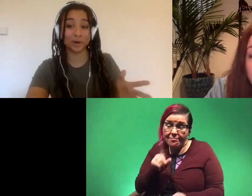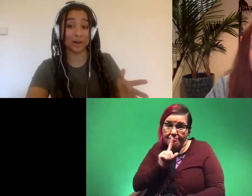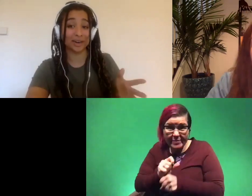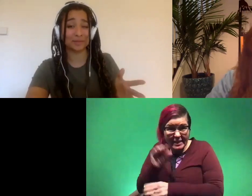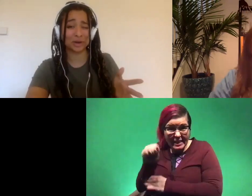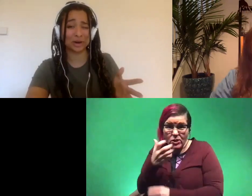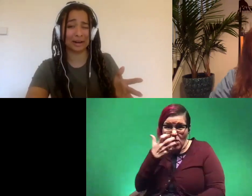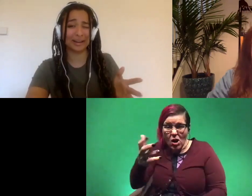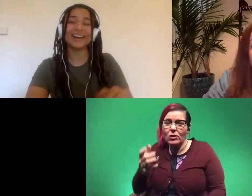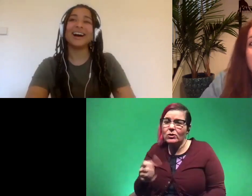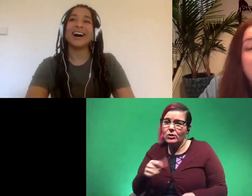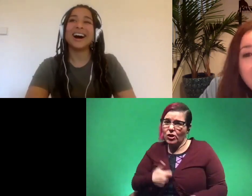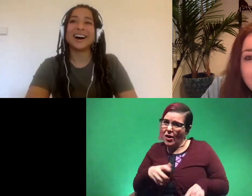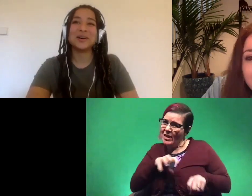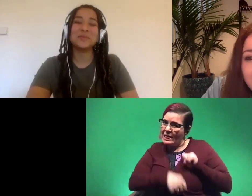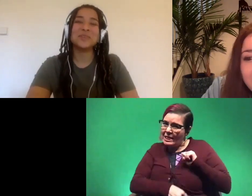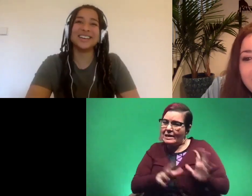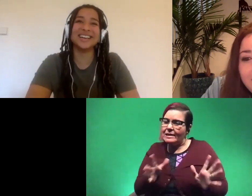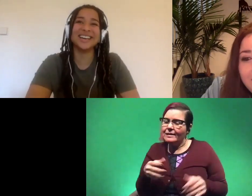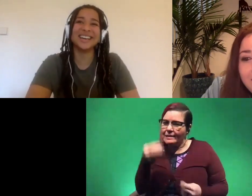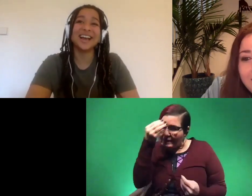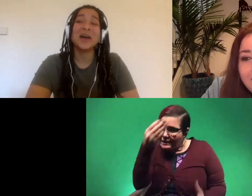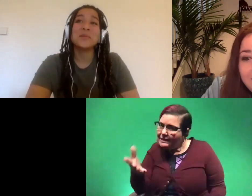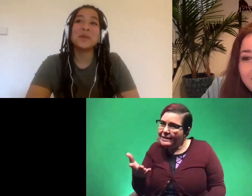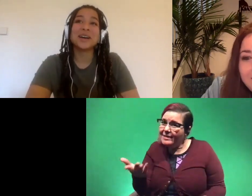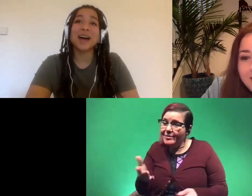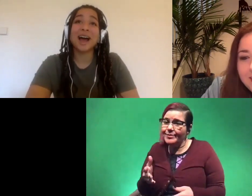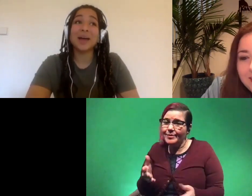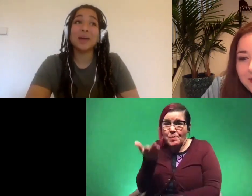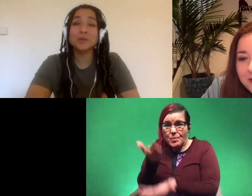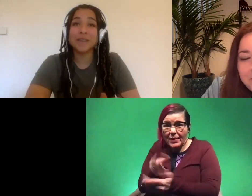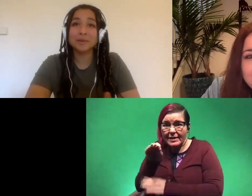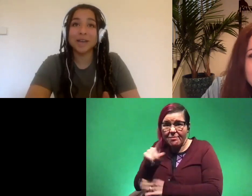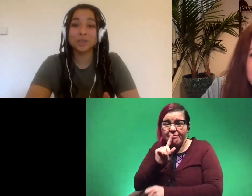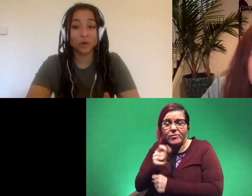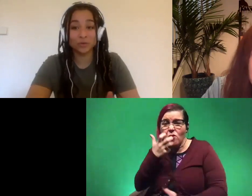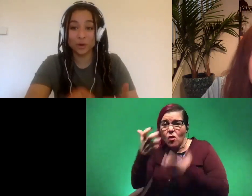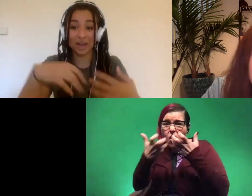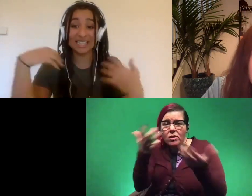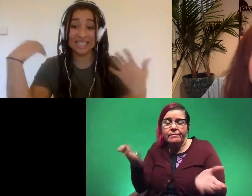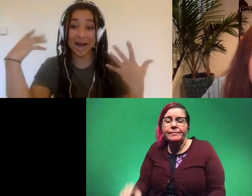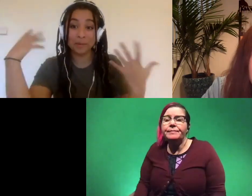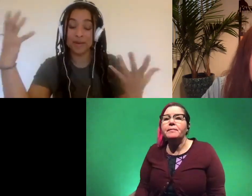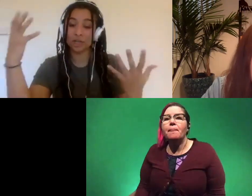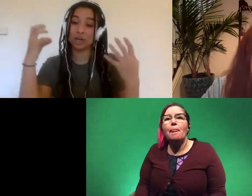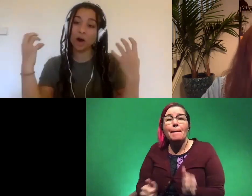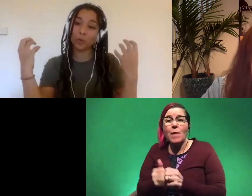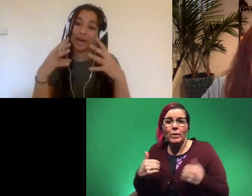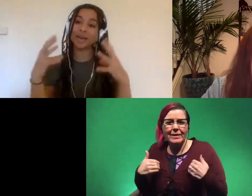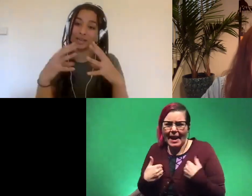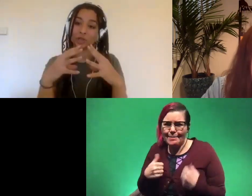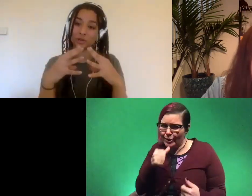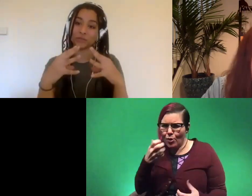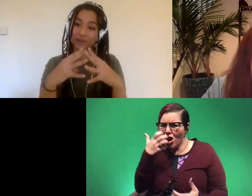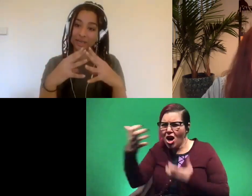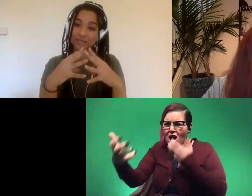anyone's heart um but most animals actually don't vocalize that much and not right